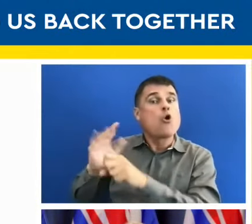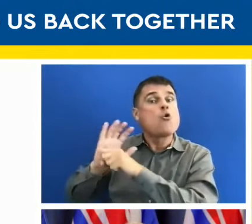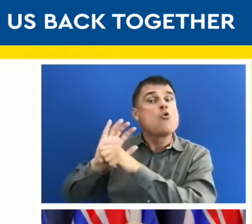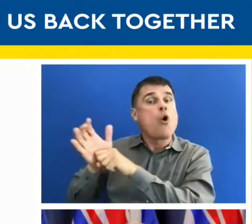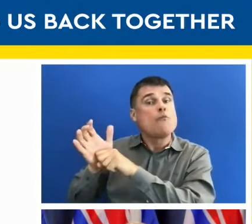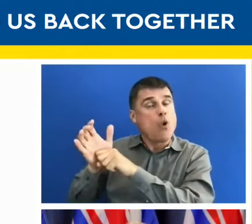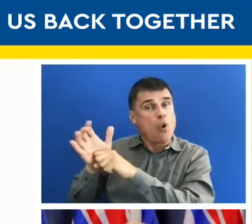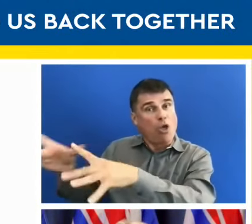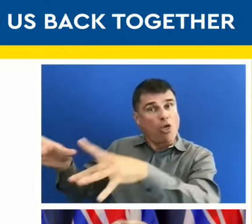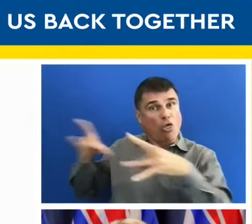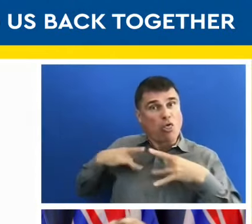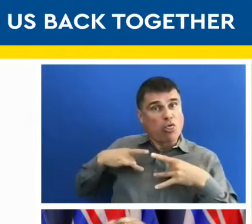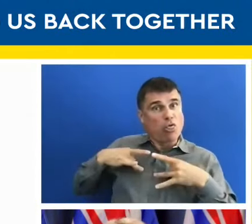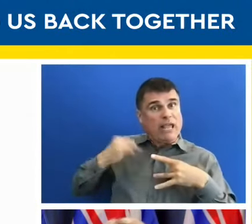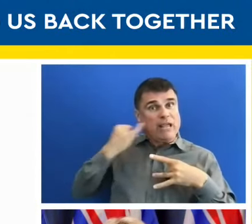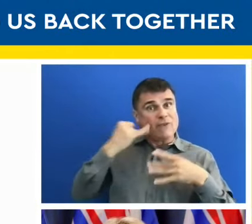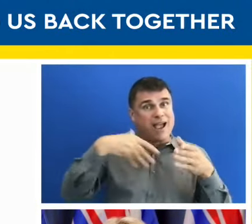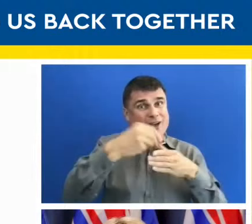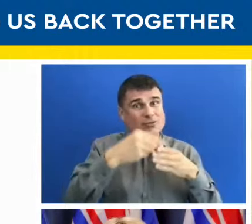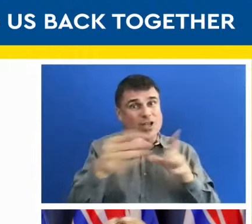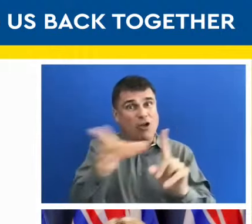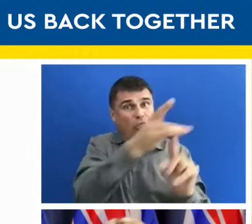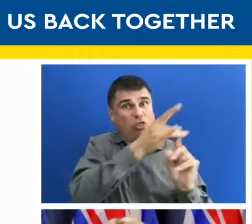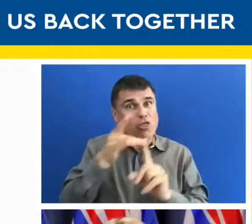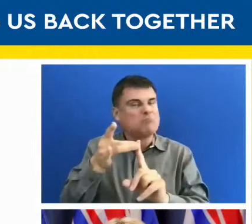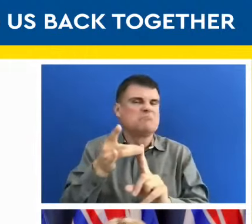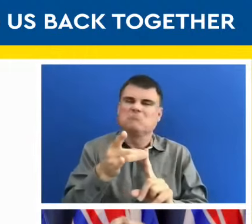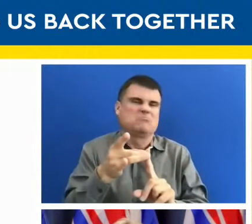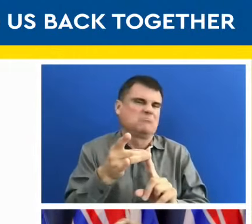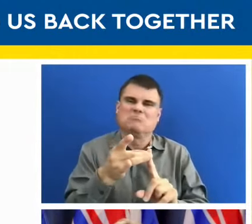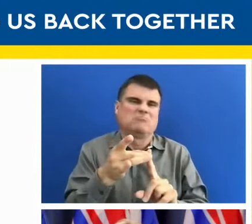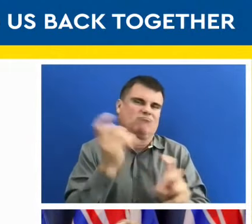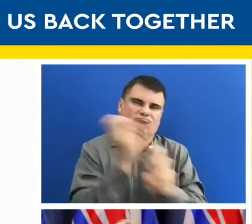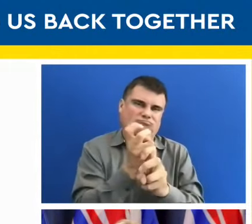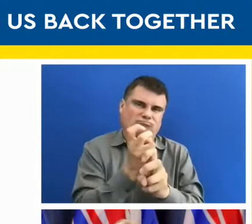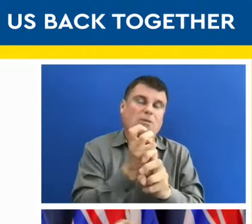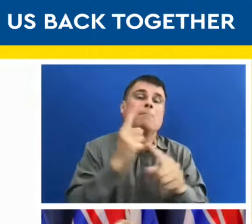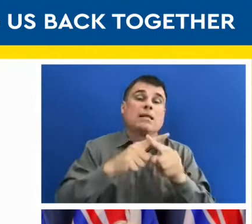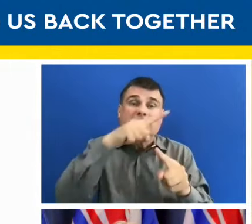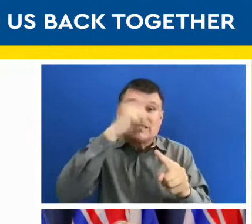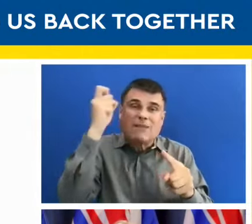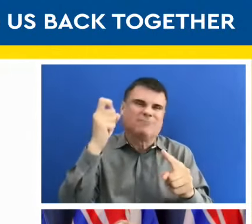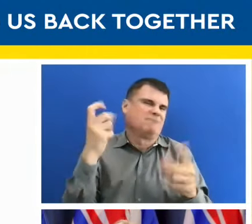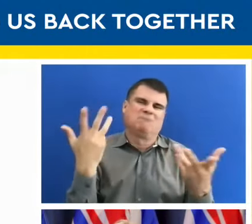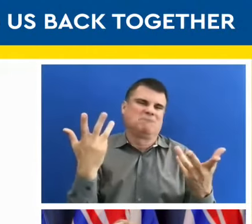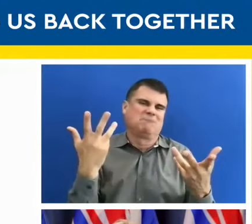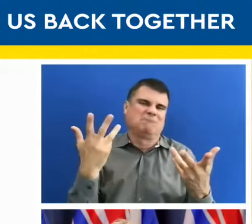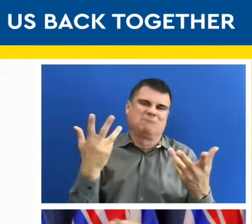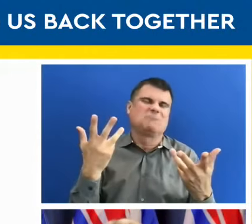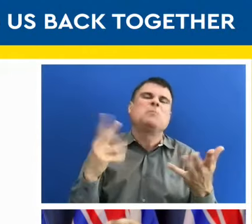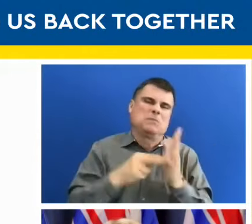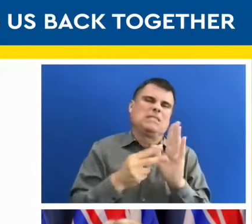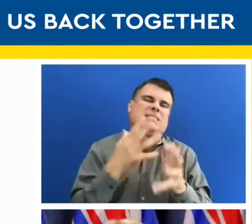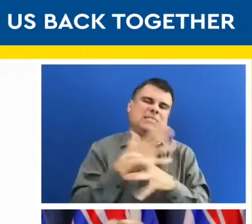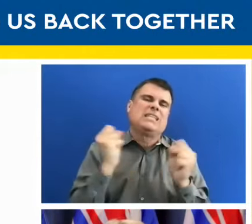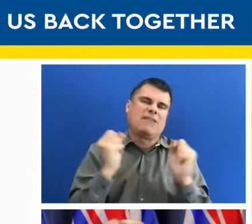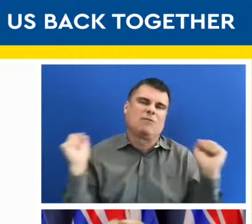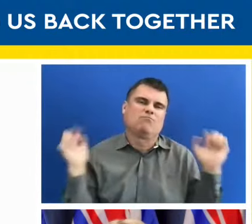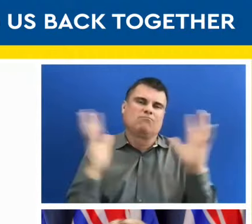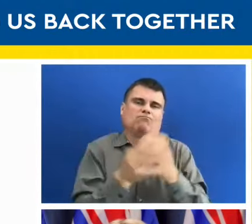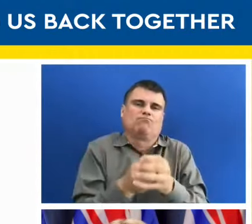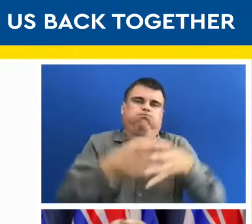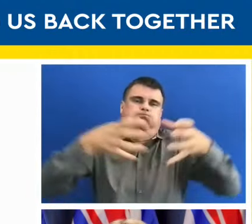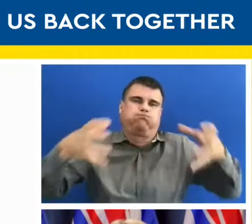summer months. And we know that we can have larger gatherings together safely outside. So for outdoor gatherings, 5